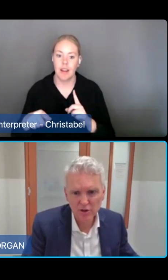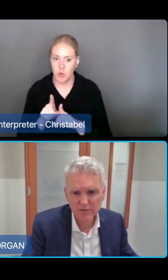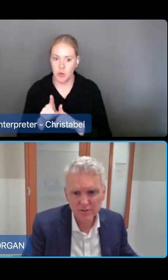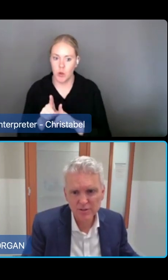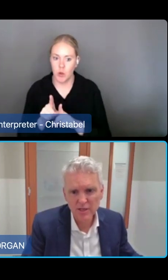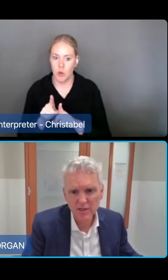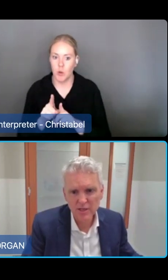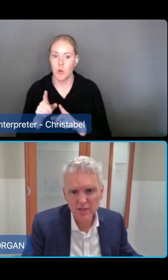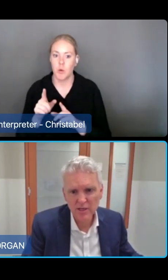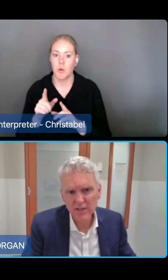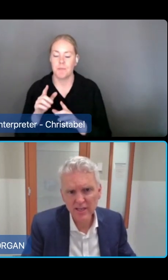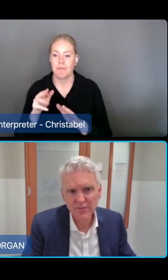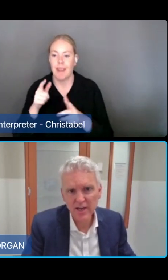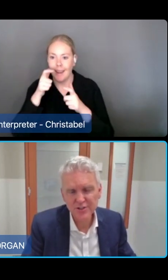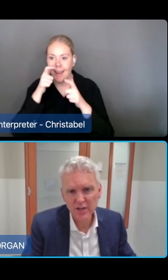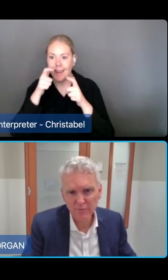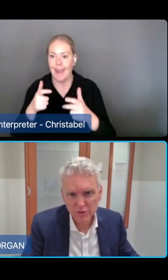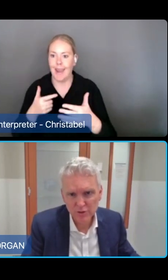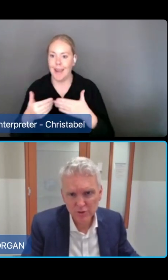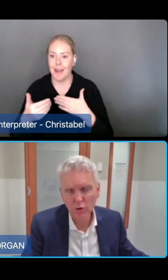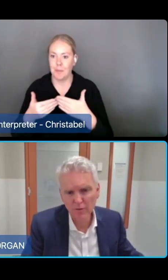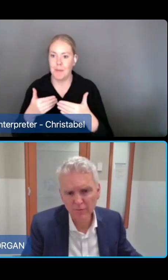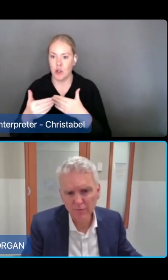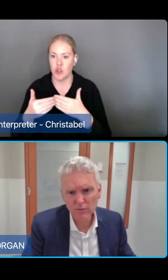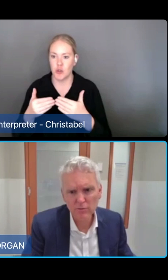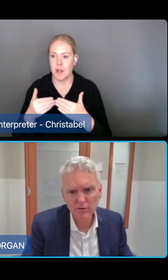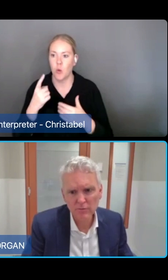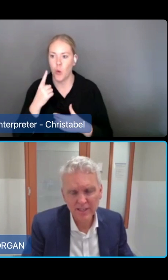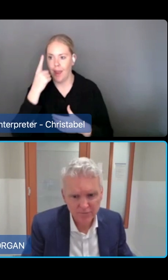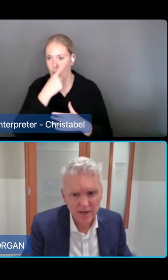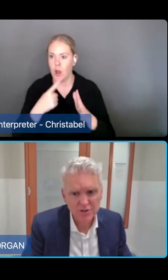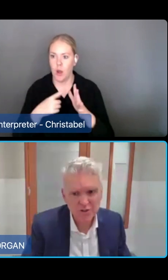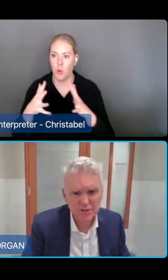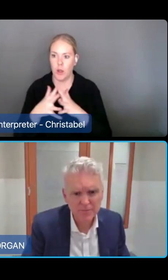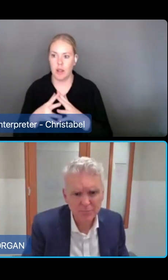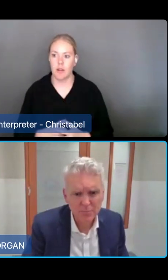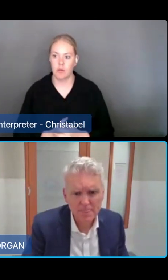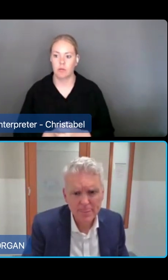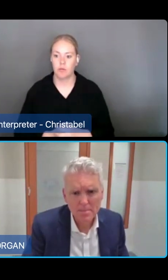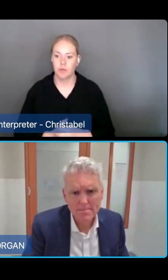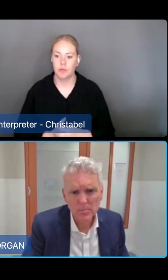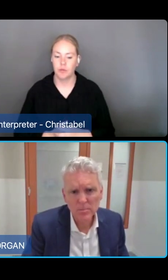services align with those classification levels to inform the final classifications.